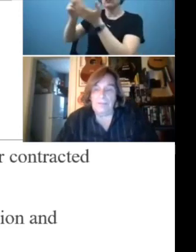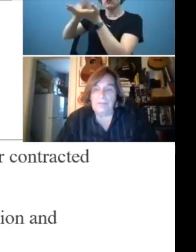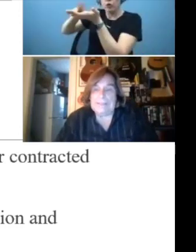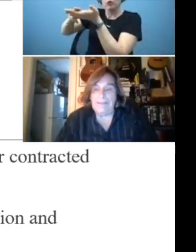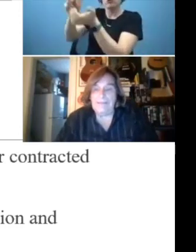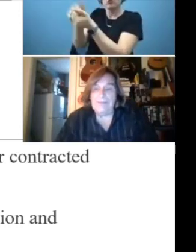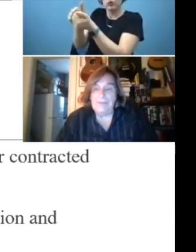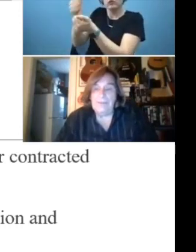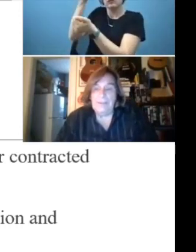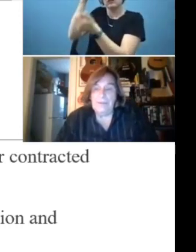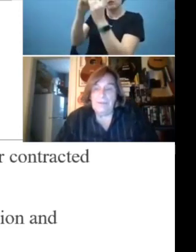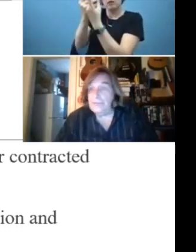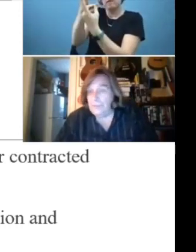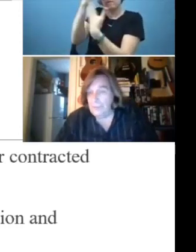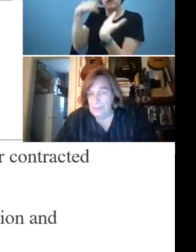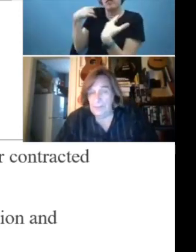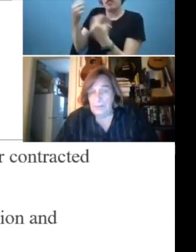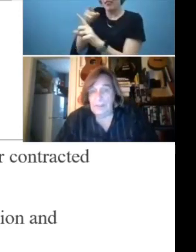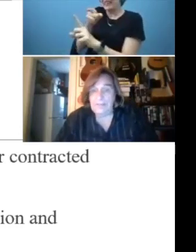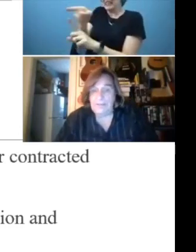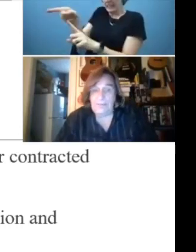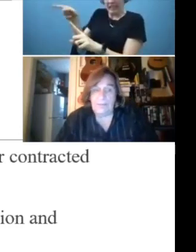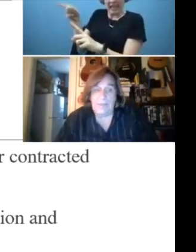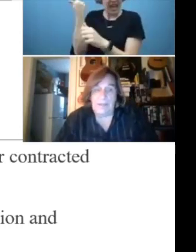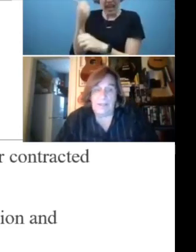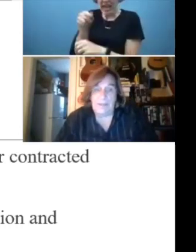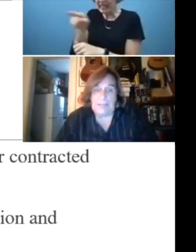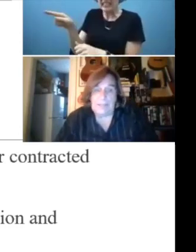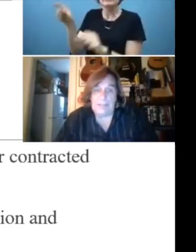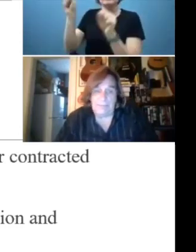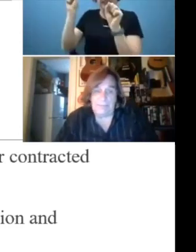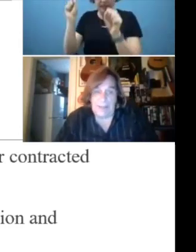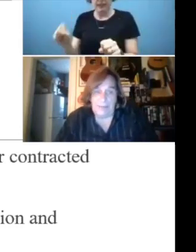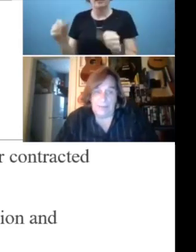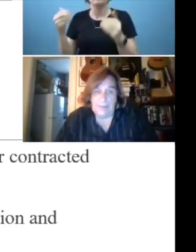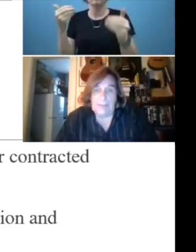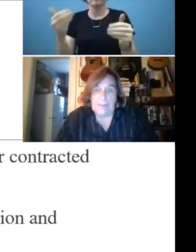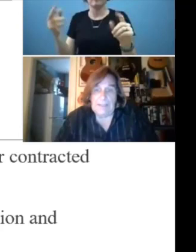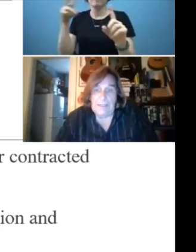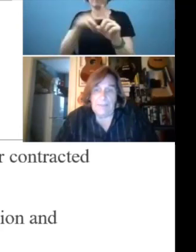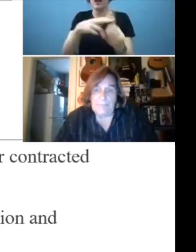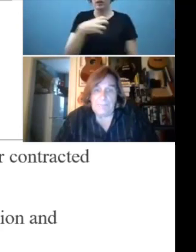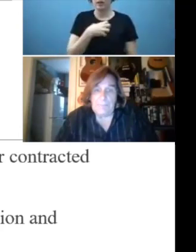Mental Health is grist to the mill and something that a complaint can be filed.